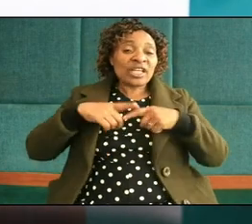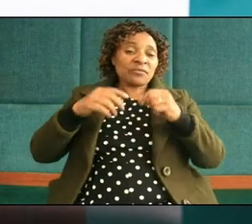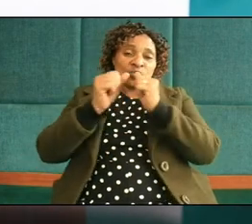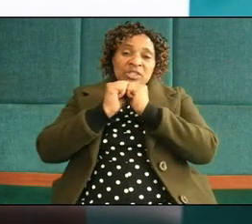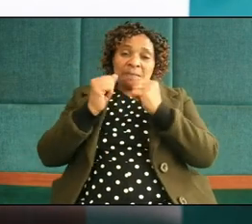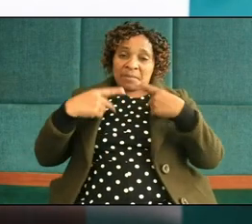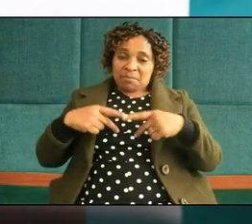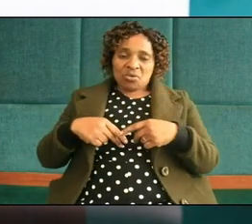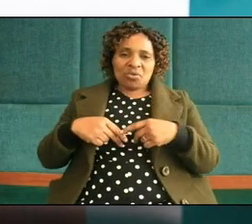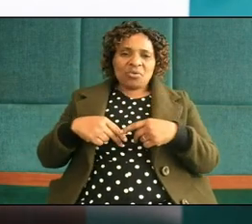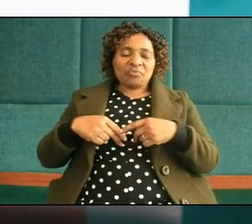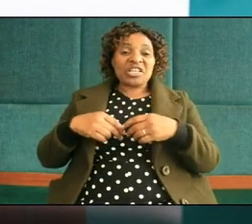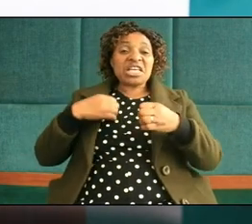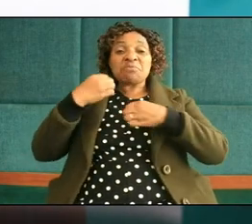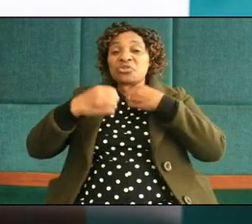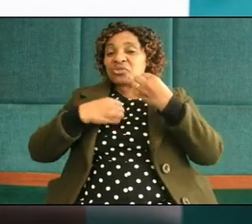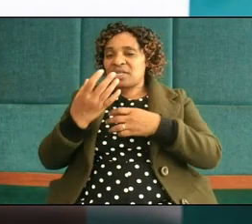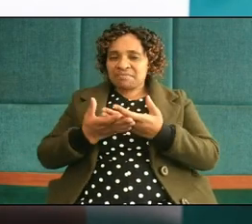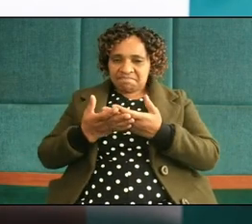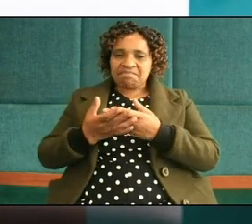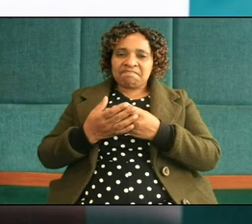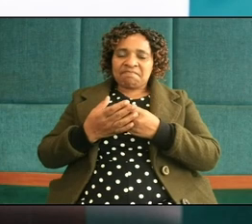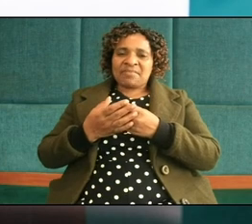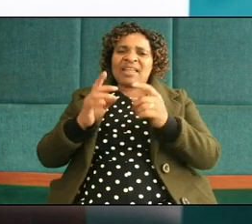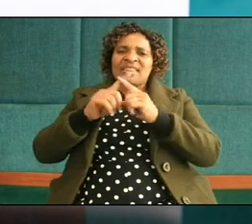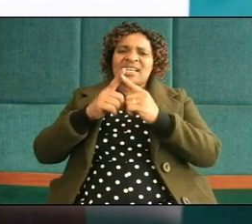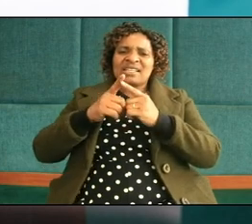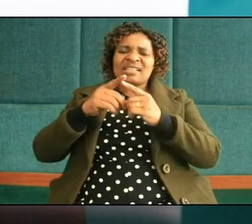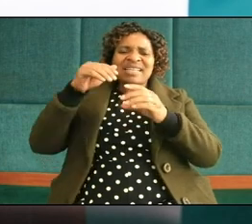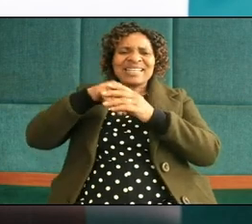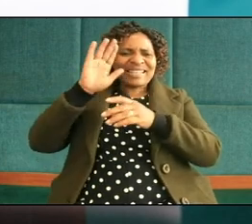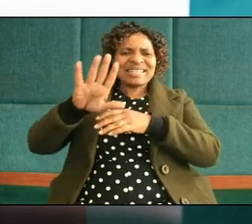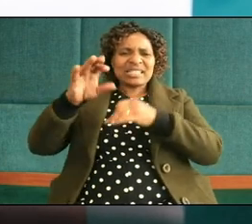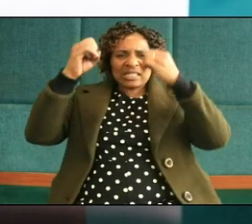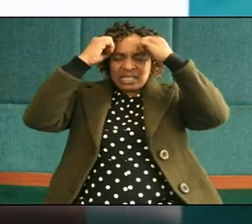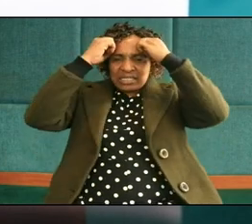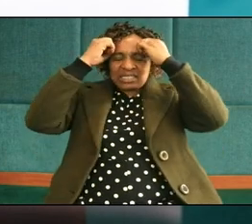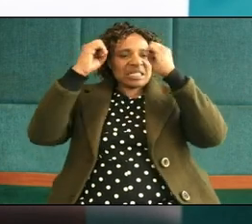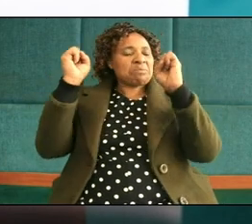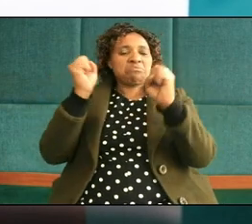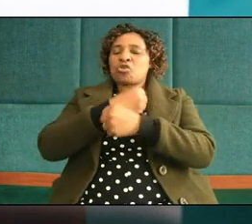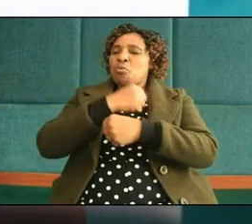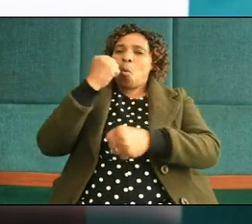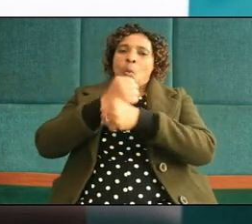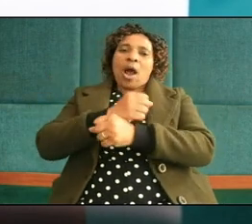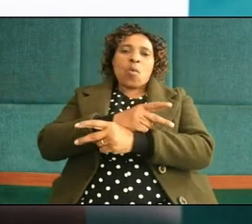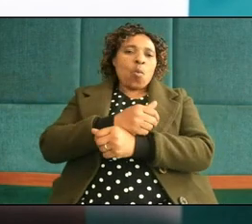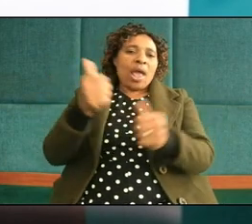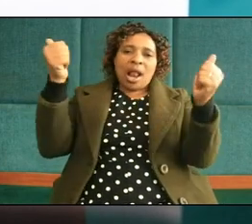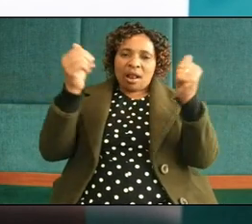emotionally and even in terms of academics he will not perform very well